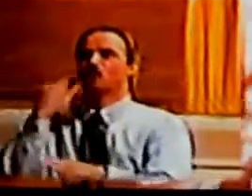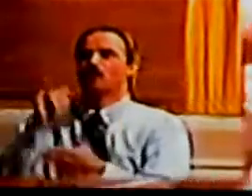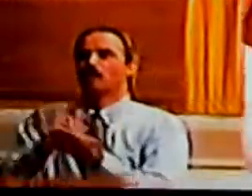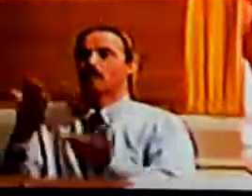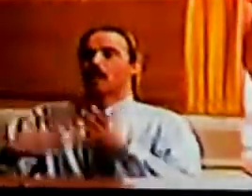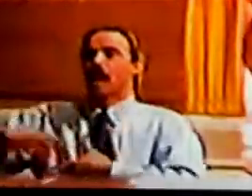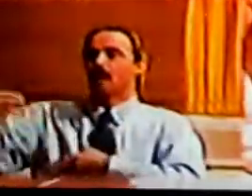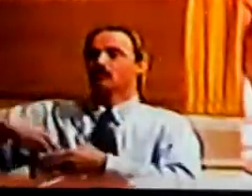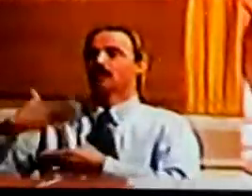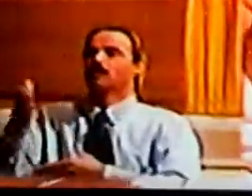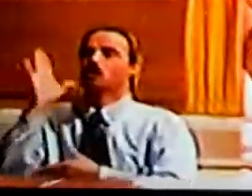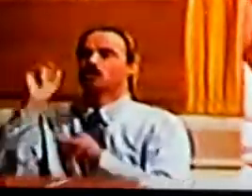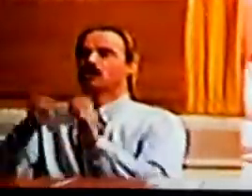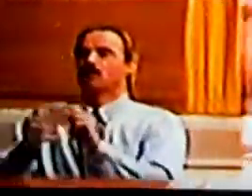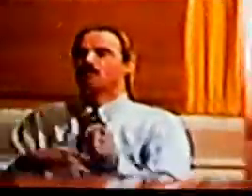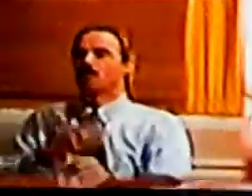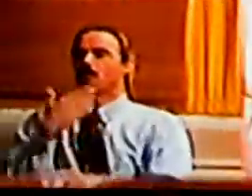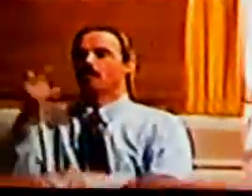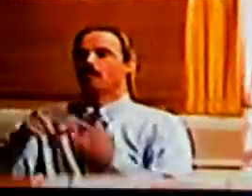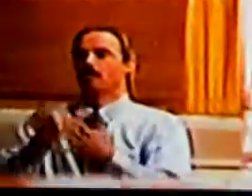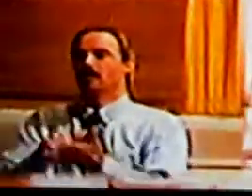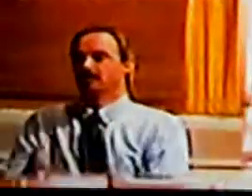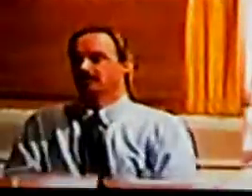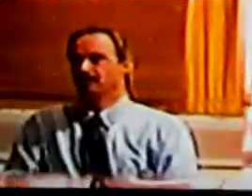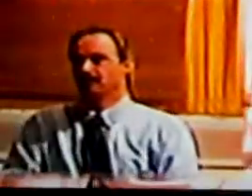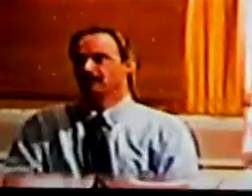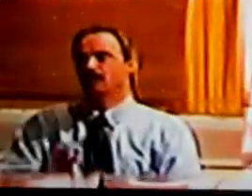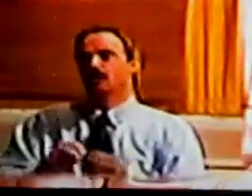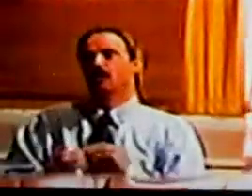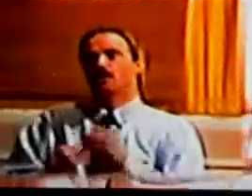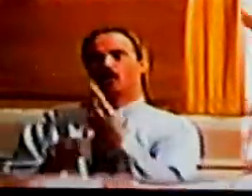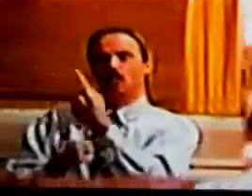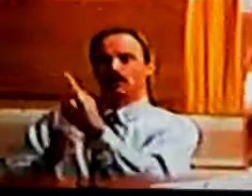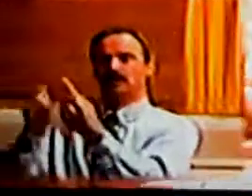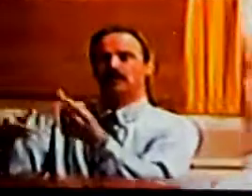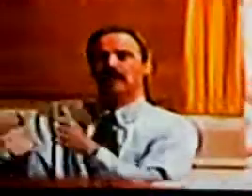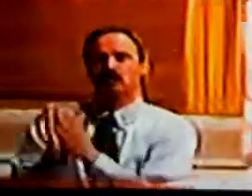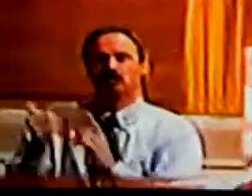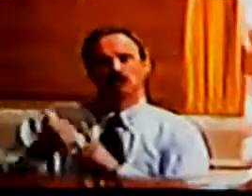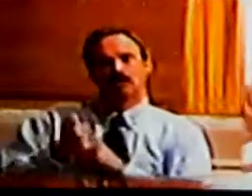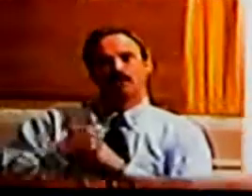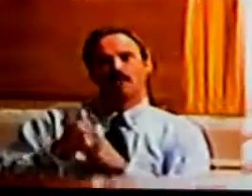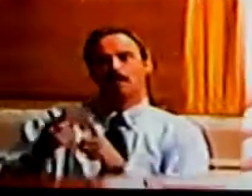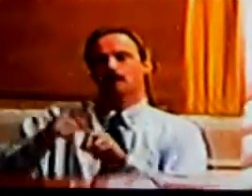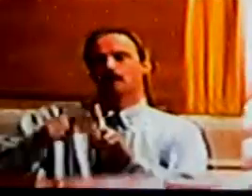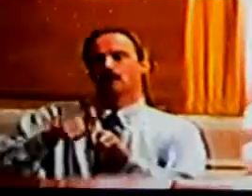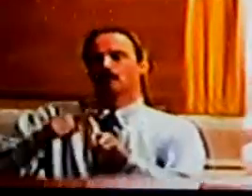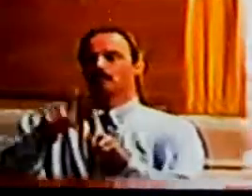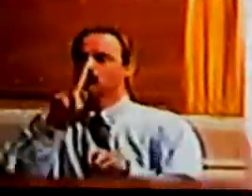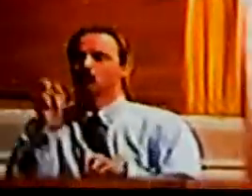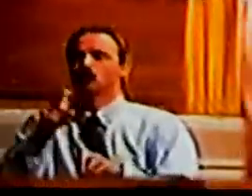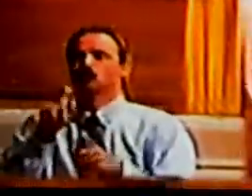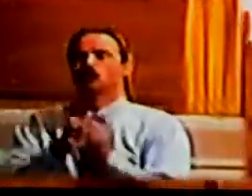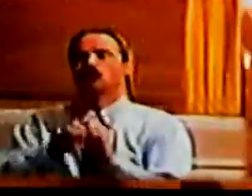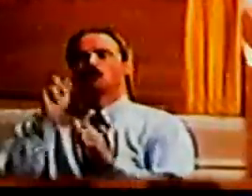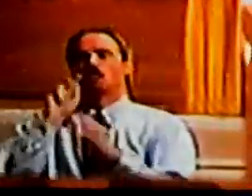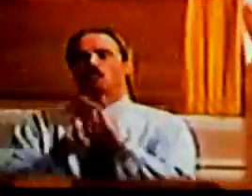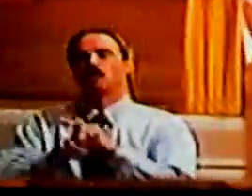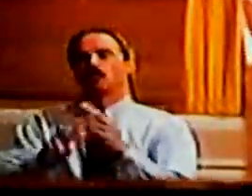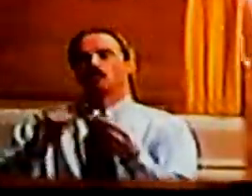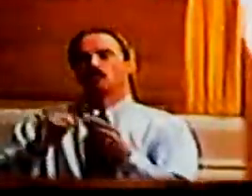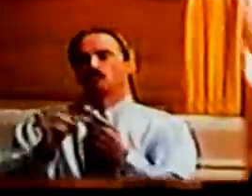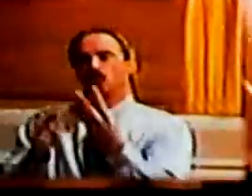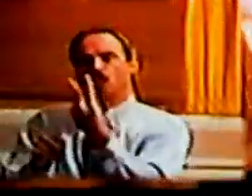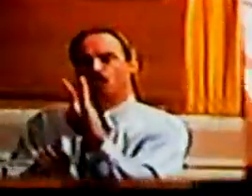but you feel better about them number one you've got to ask yourself positive questions to change your perception number two write it out with